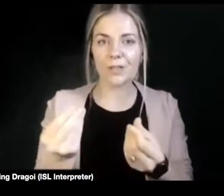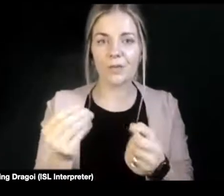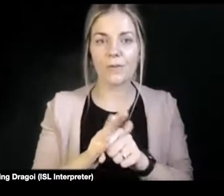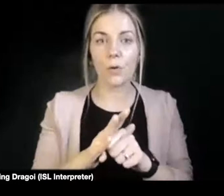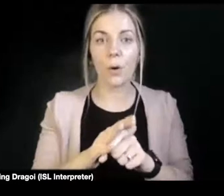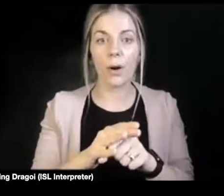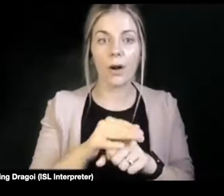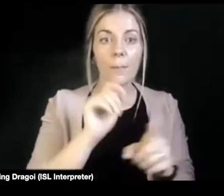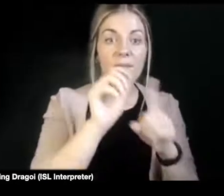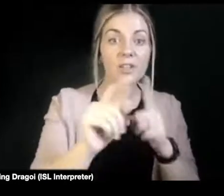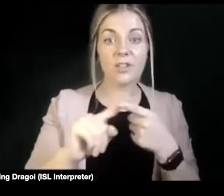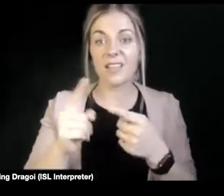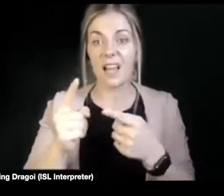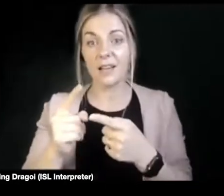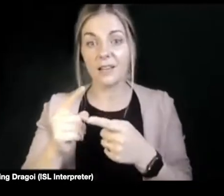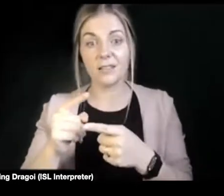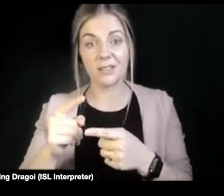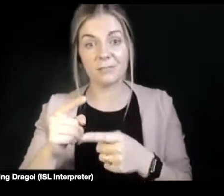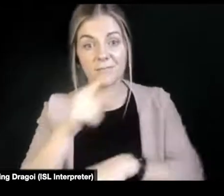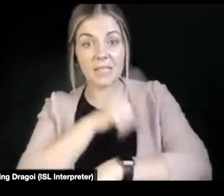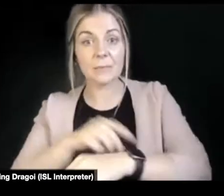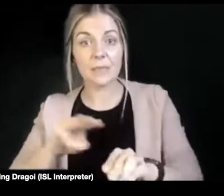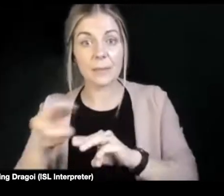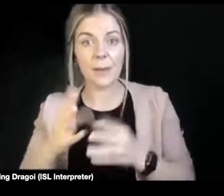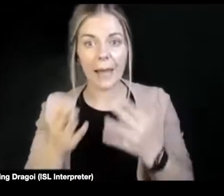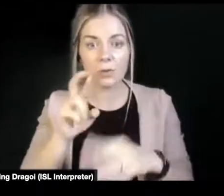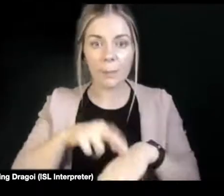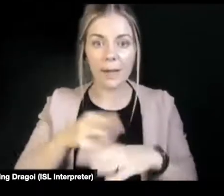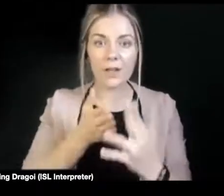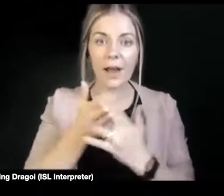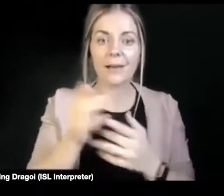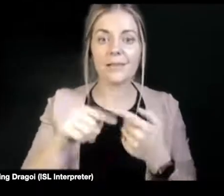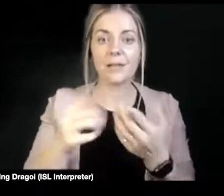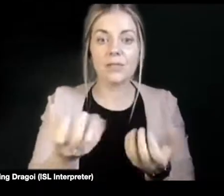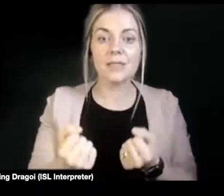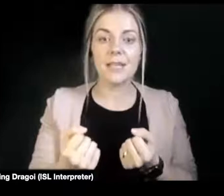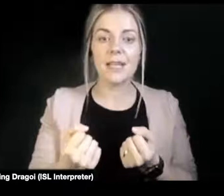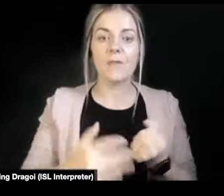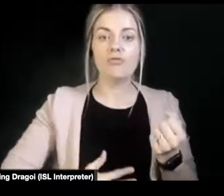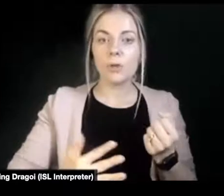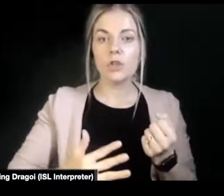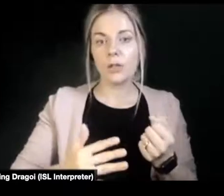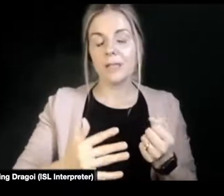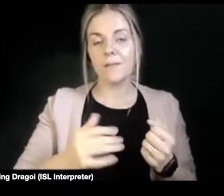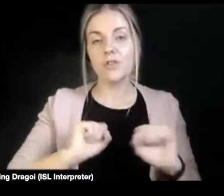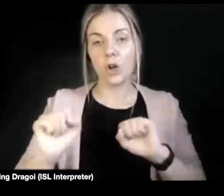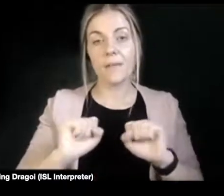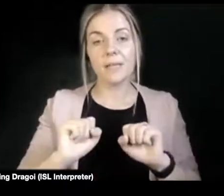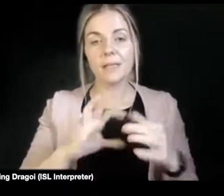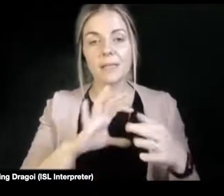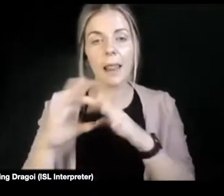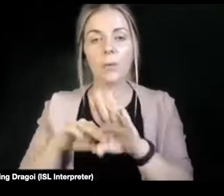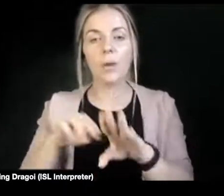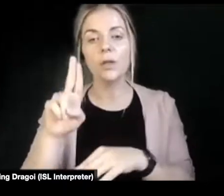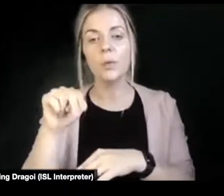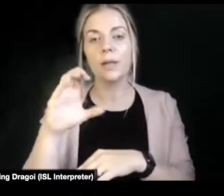deliver and receive reproductive services that is more UNCRPD compliant. And then in my own, my